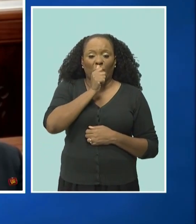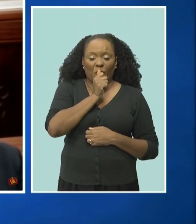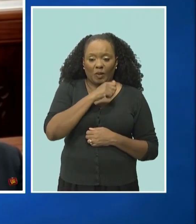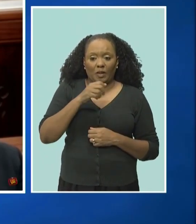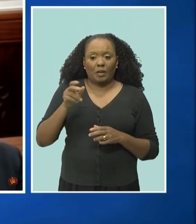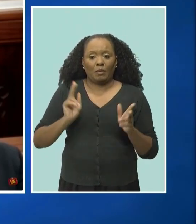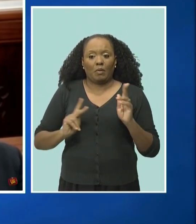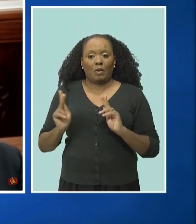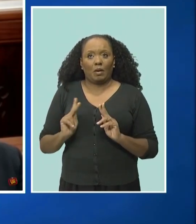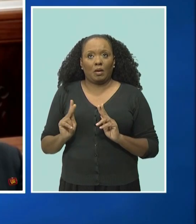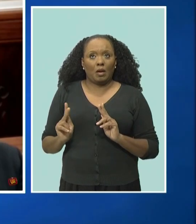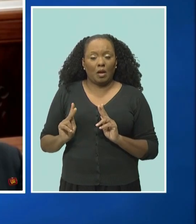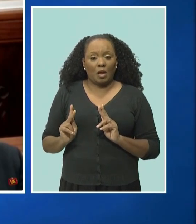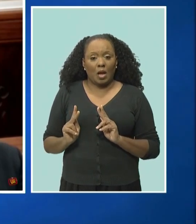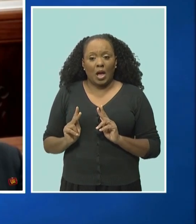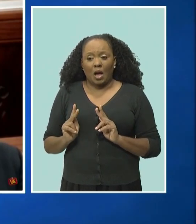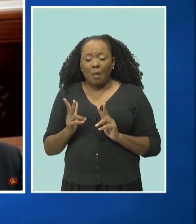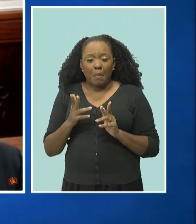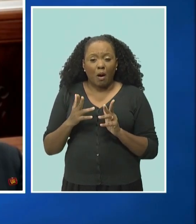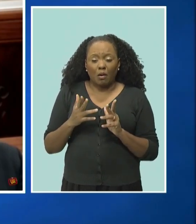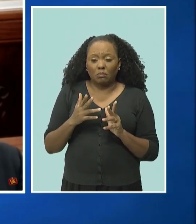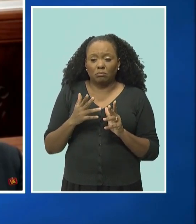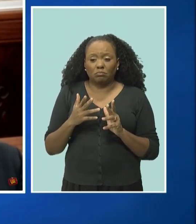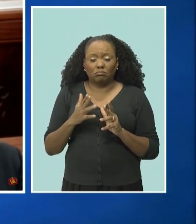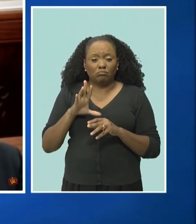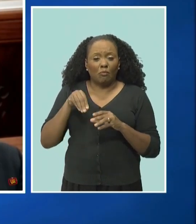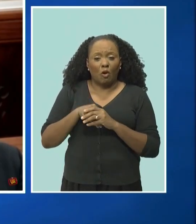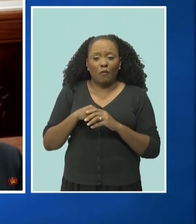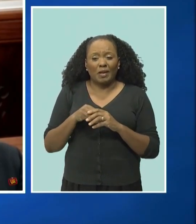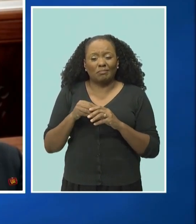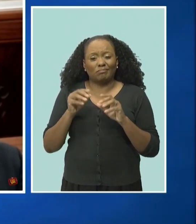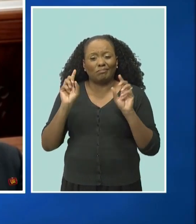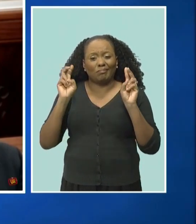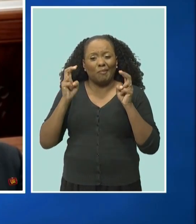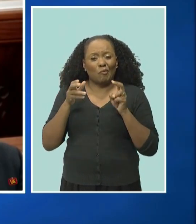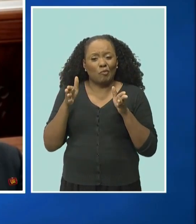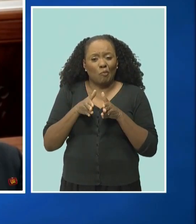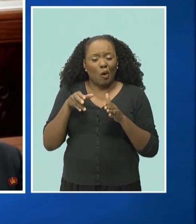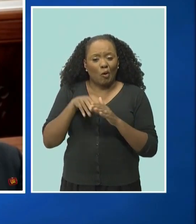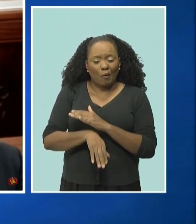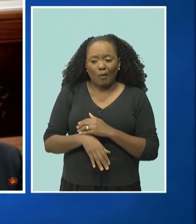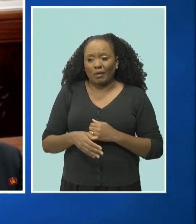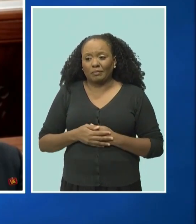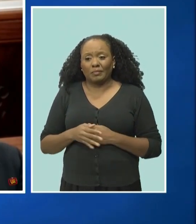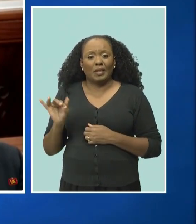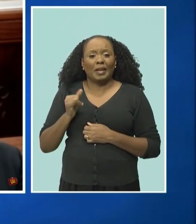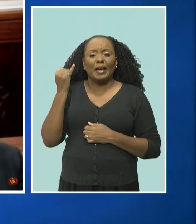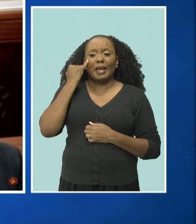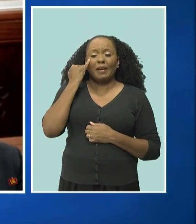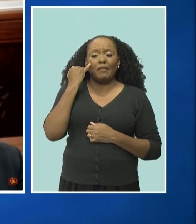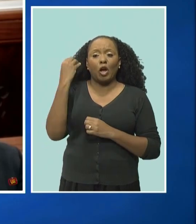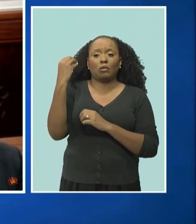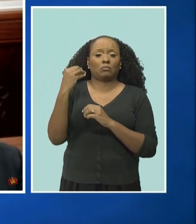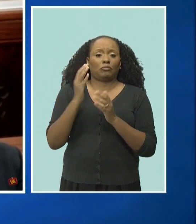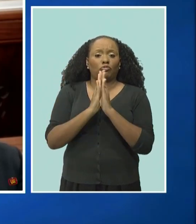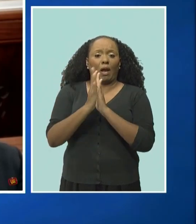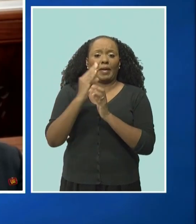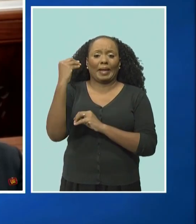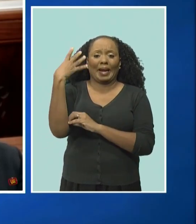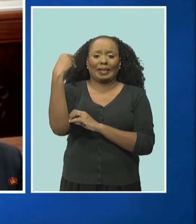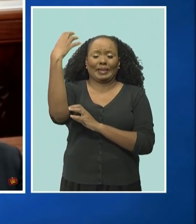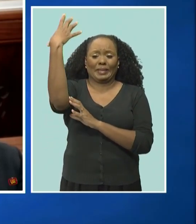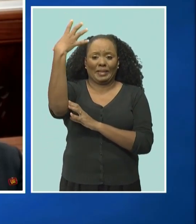lights, red lights in this country. And, sir, it only starts there, but then it manifests itself into greater things.